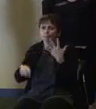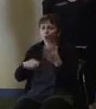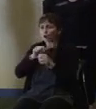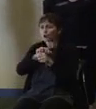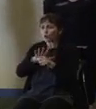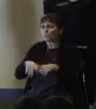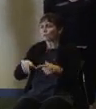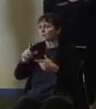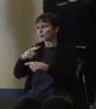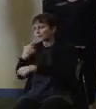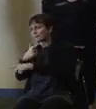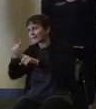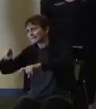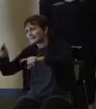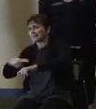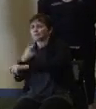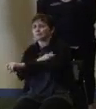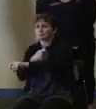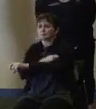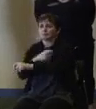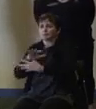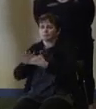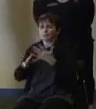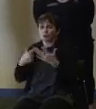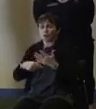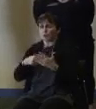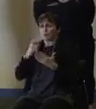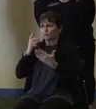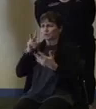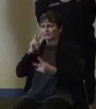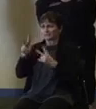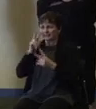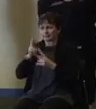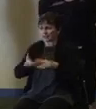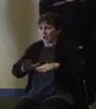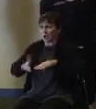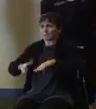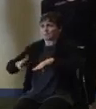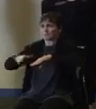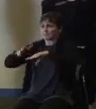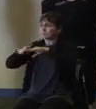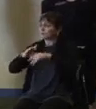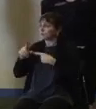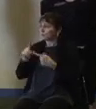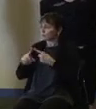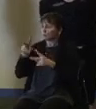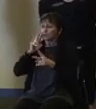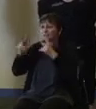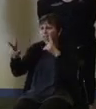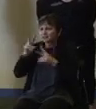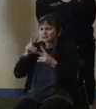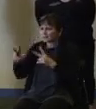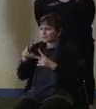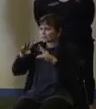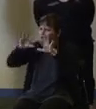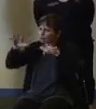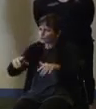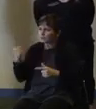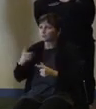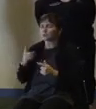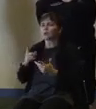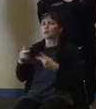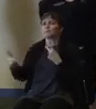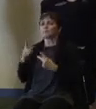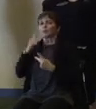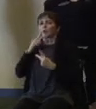incidents that are happening, we do see upticks. With storms, any of these surges that you see, we see upticks in people trying to take advantage, whether